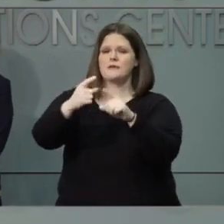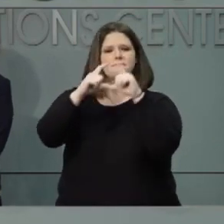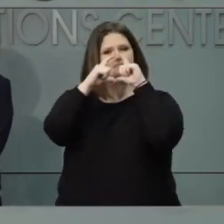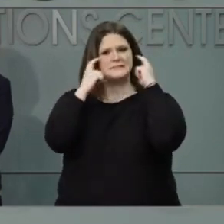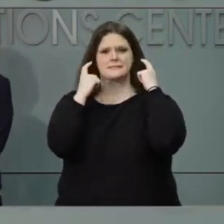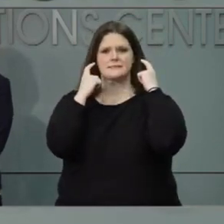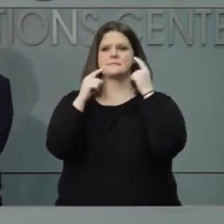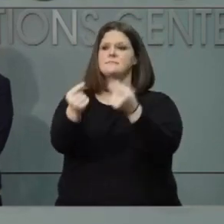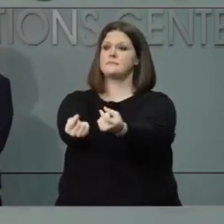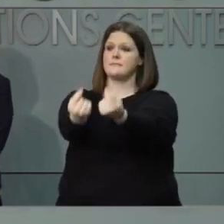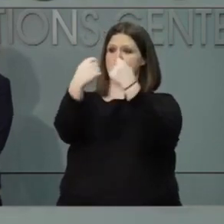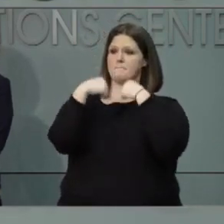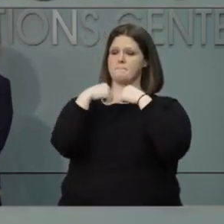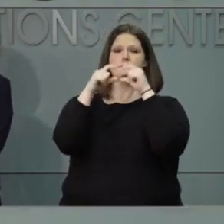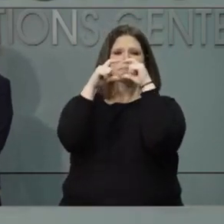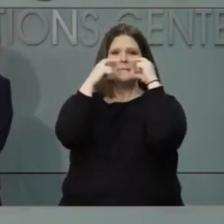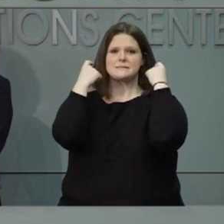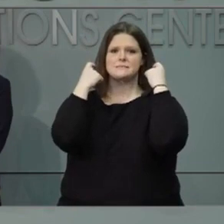words about this.